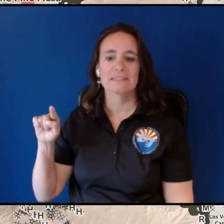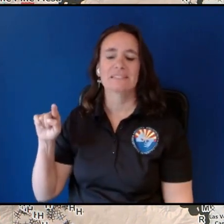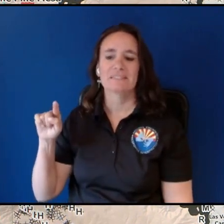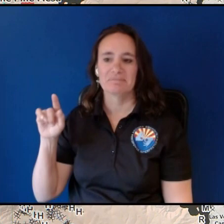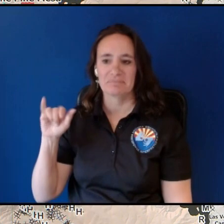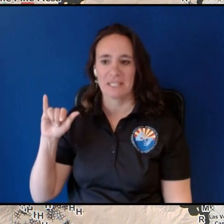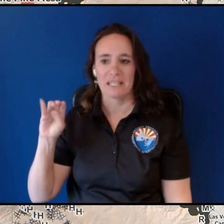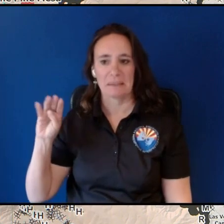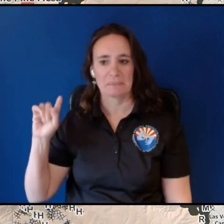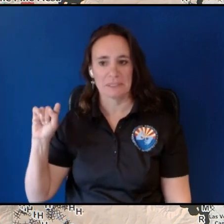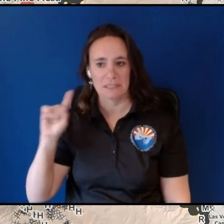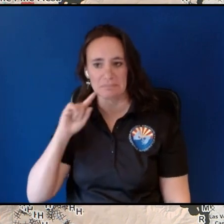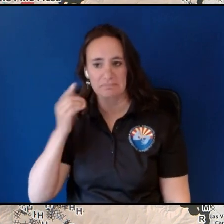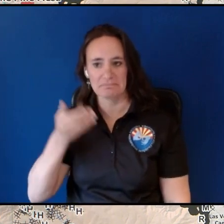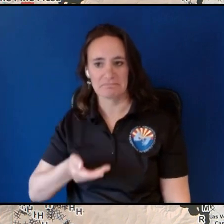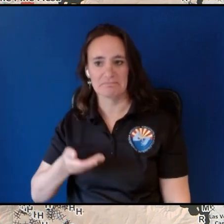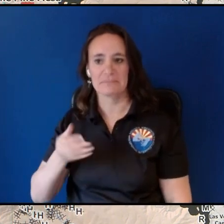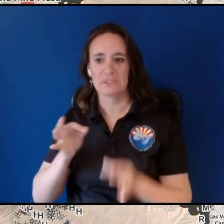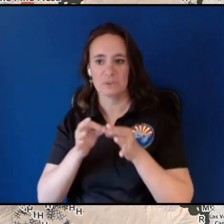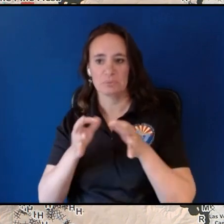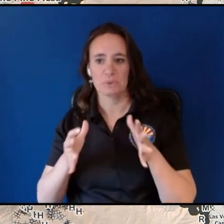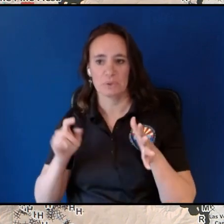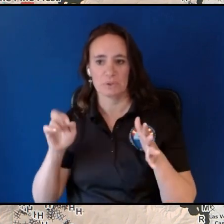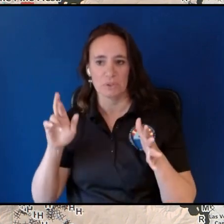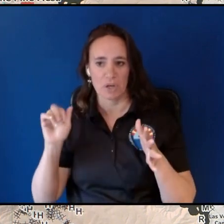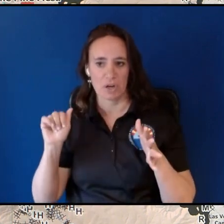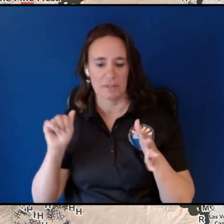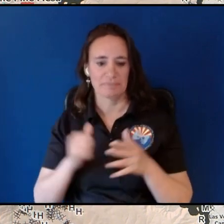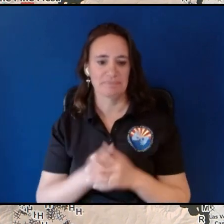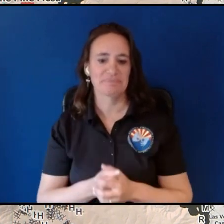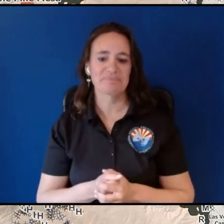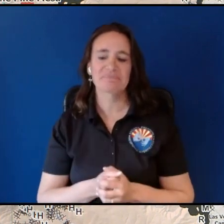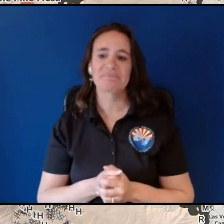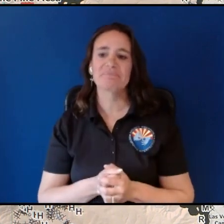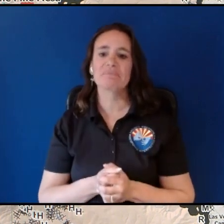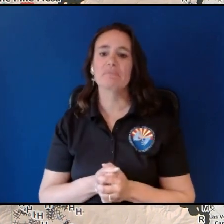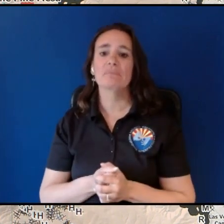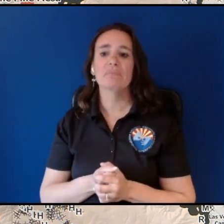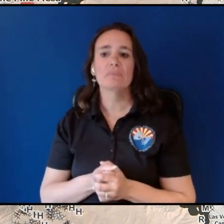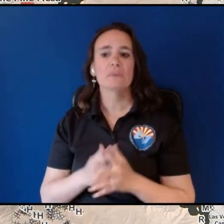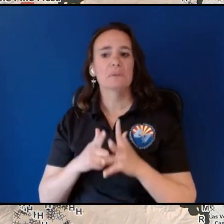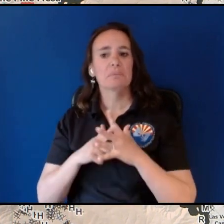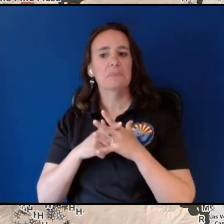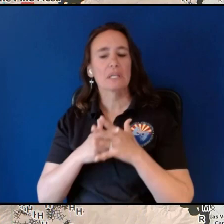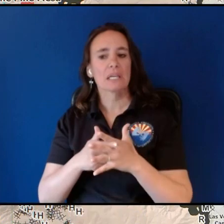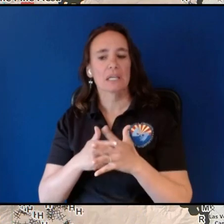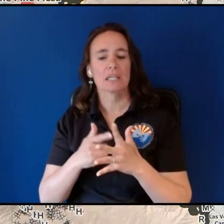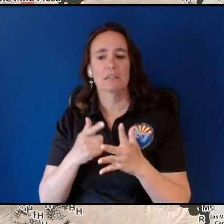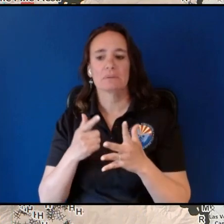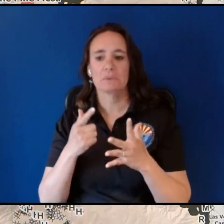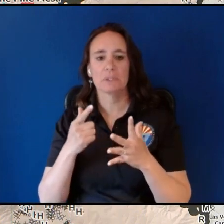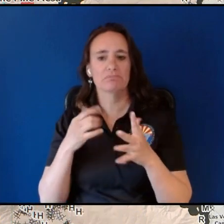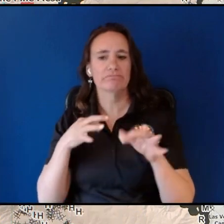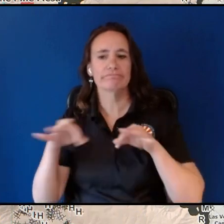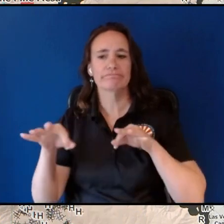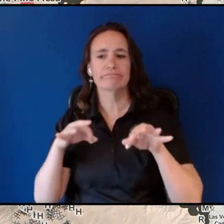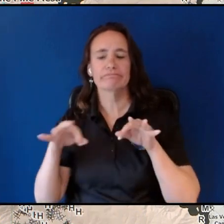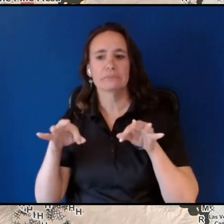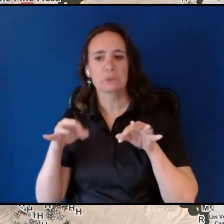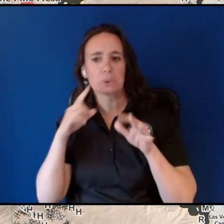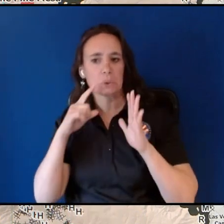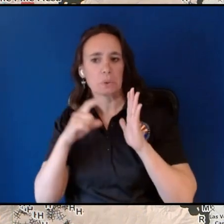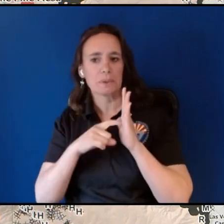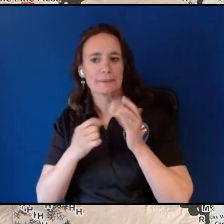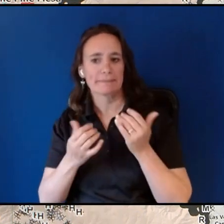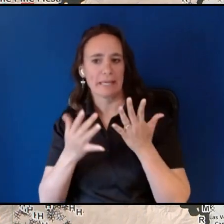so to begin I'm just going to cover a little bit about what we saw on the fire yesterday it was actually a pretty